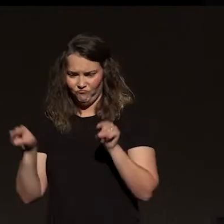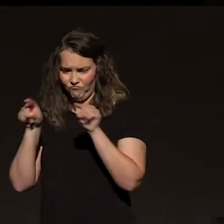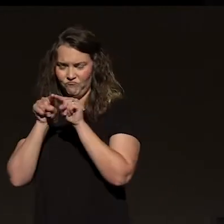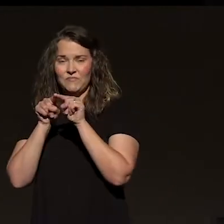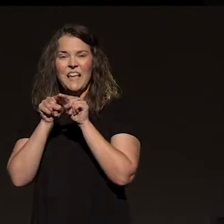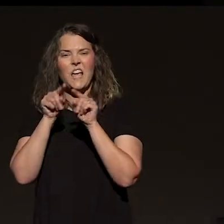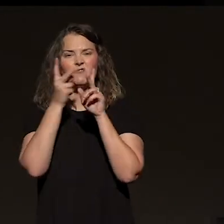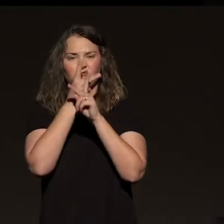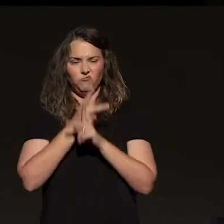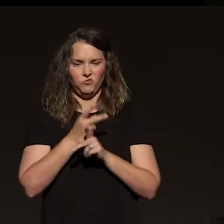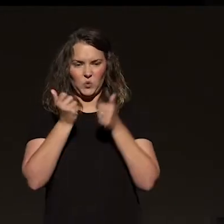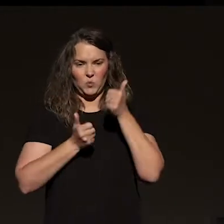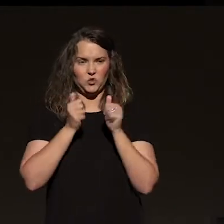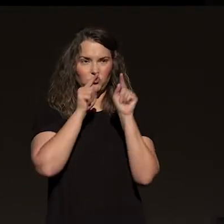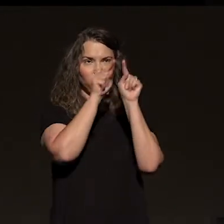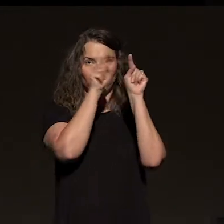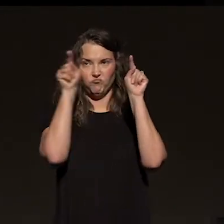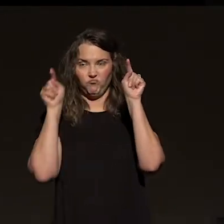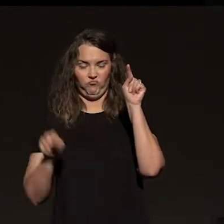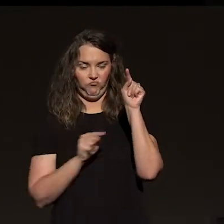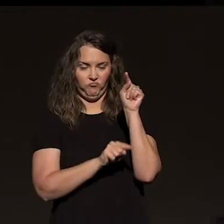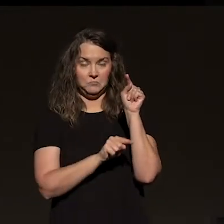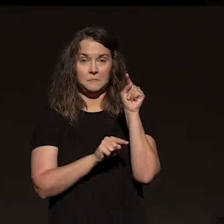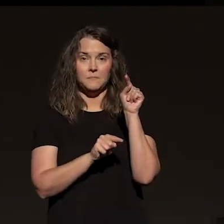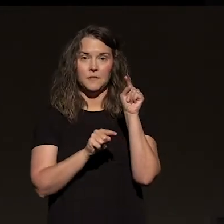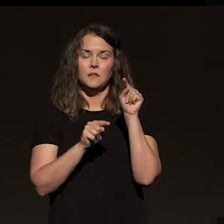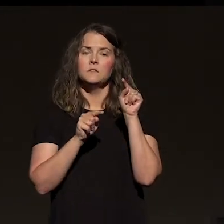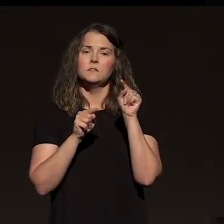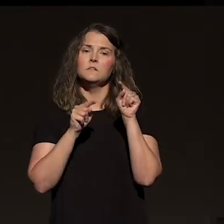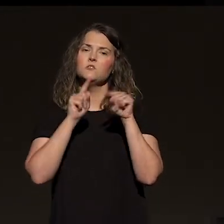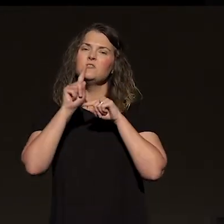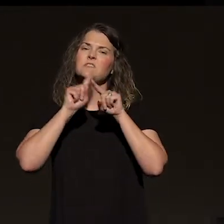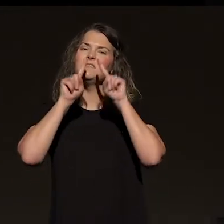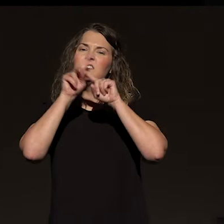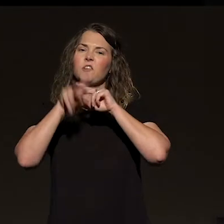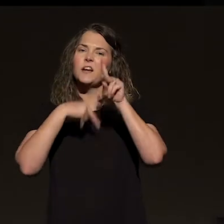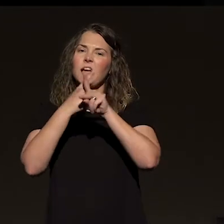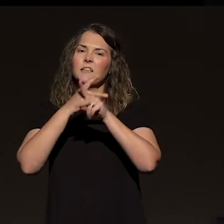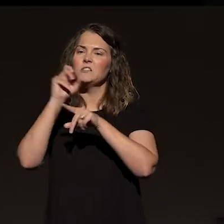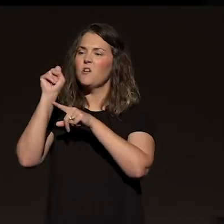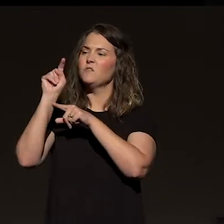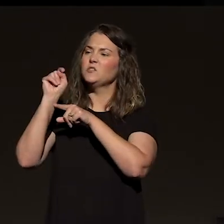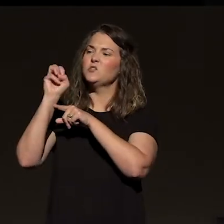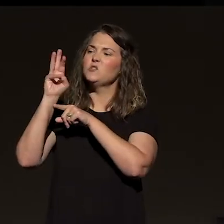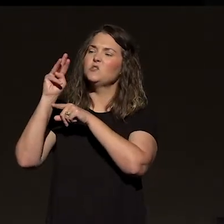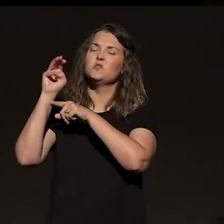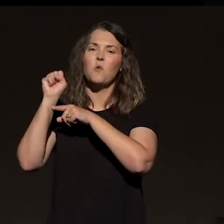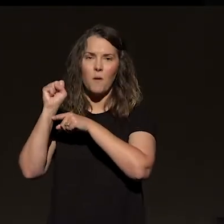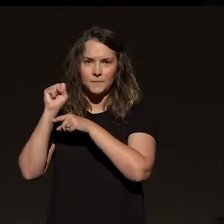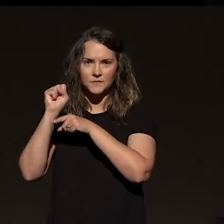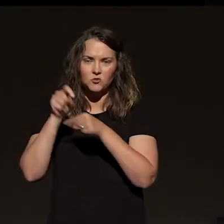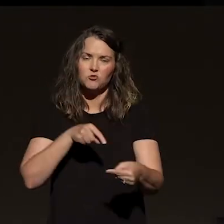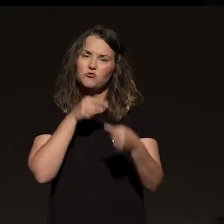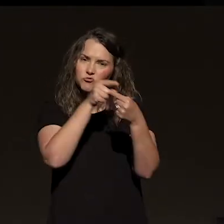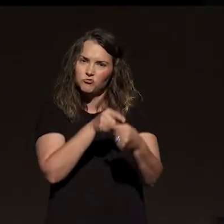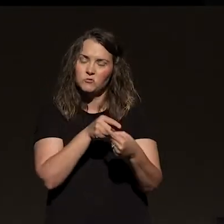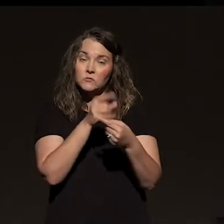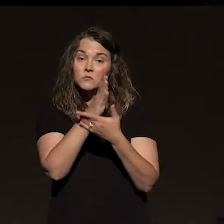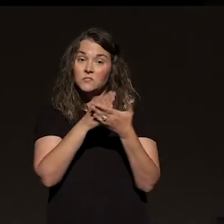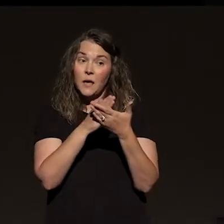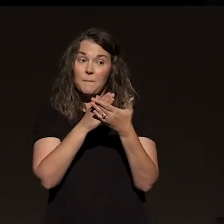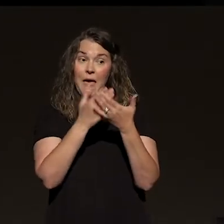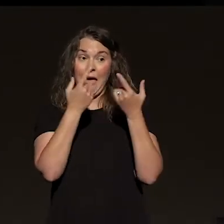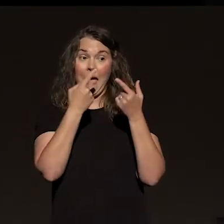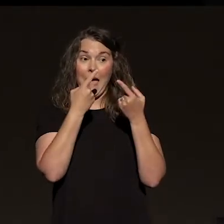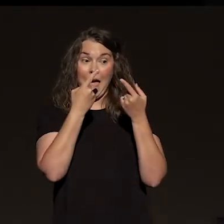kind of drawn a Yohari window about storms. There are types of storms and there's the scope of the storm. Some storms are immediate and some are ultimate.